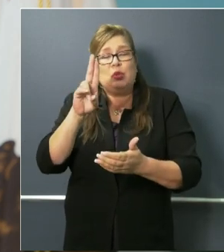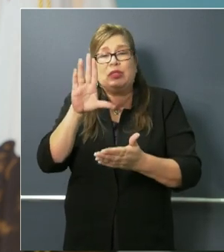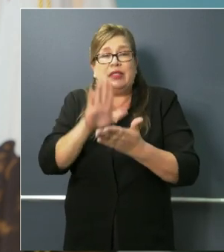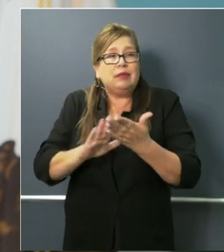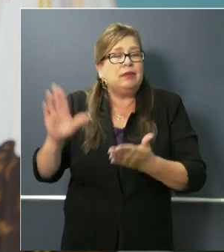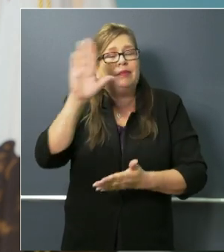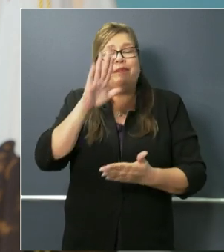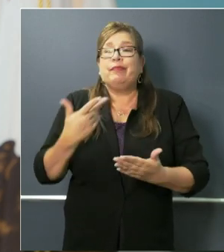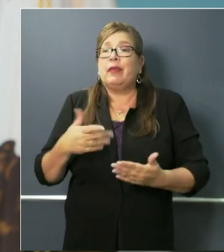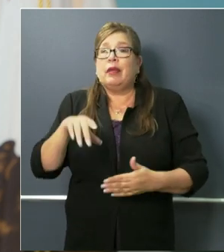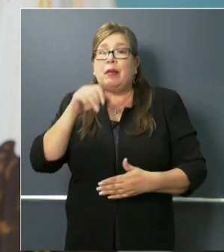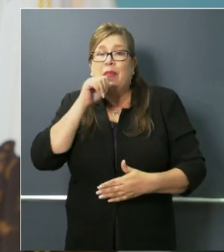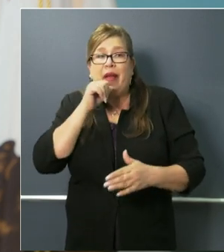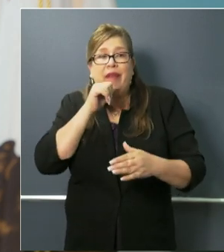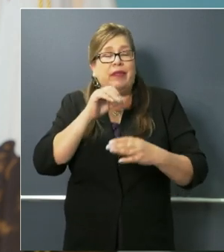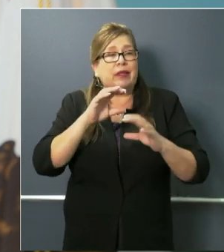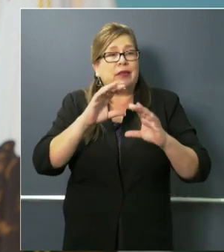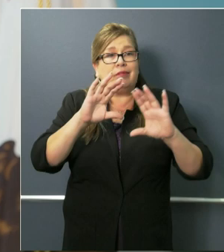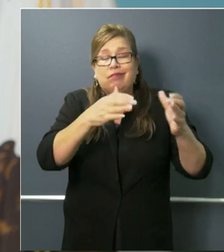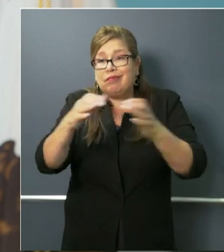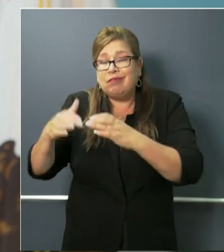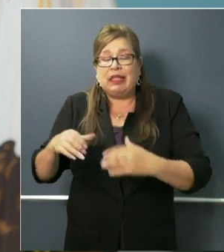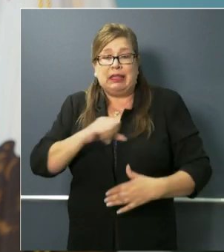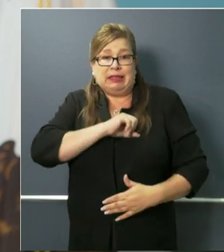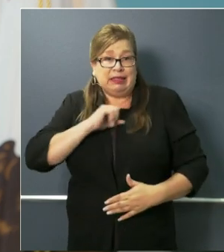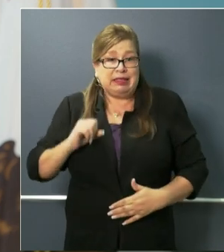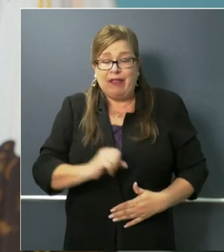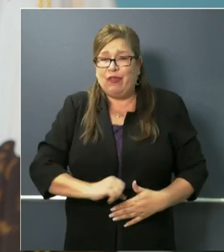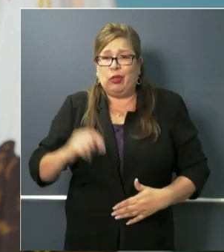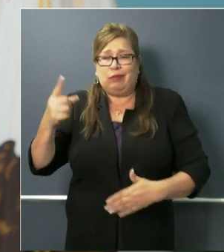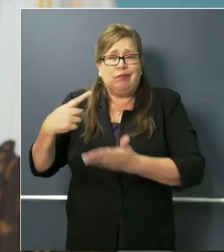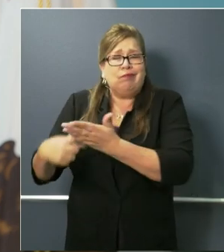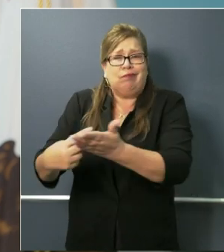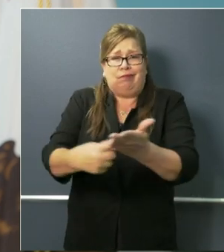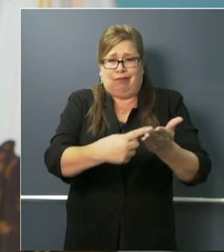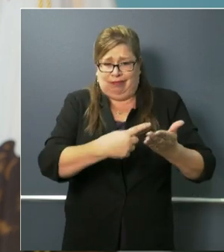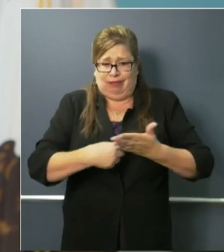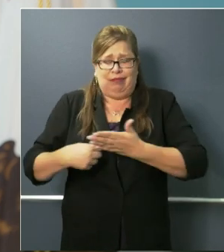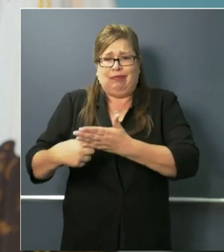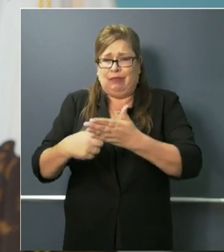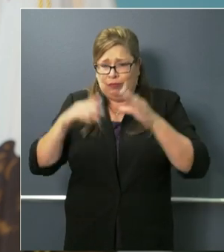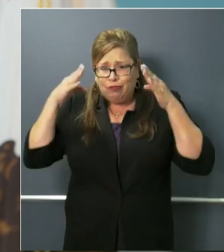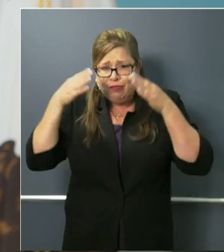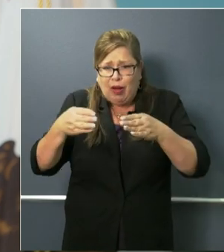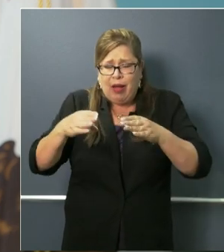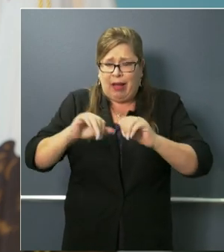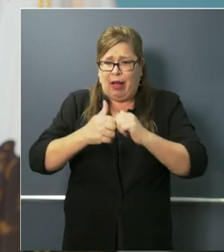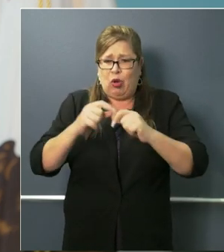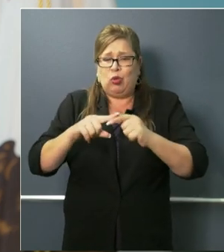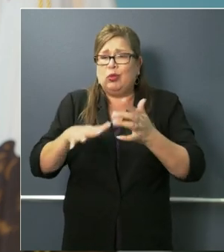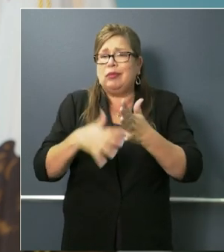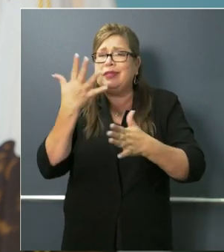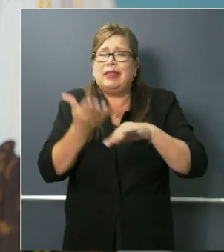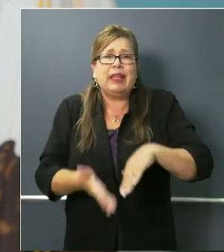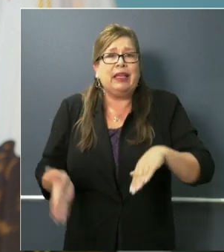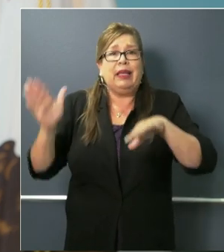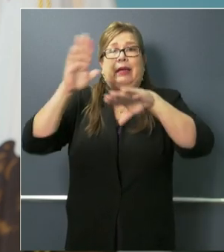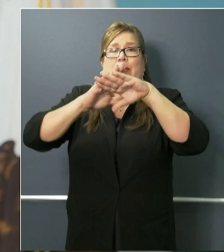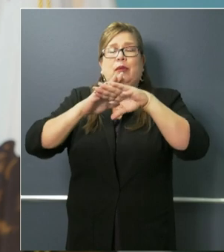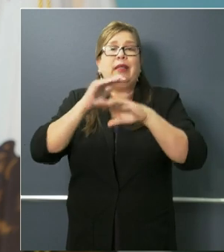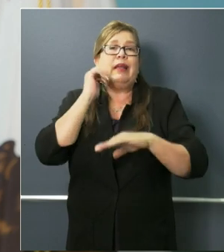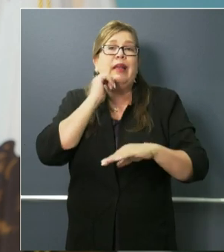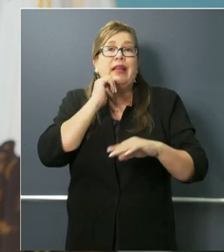lab expertise, all in organizing a new mind frame to at least increase by five-fold the number of daily